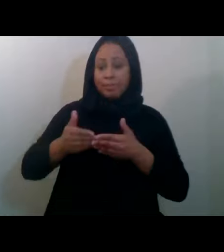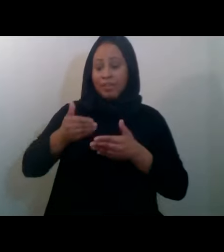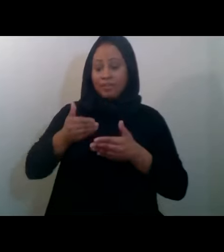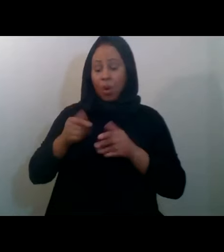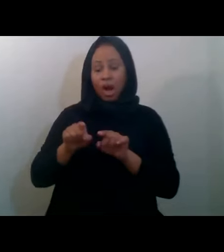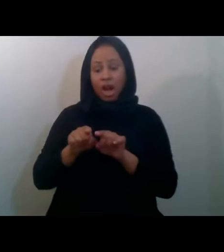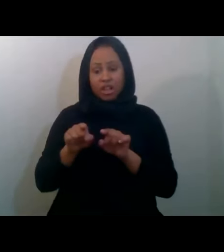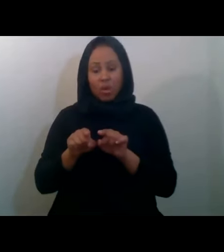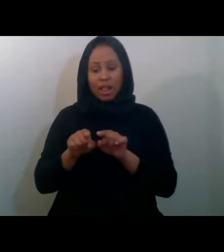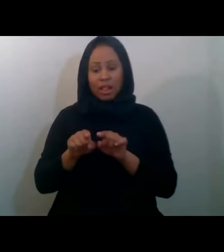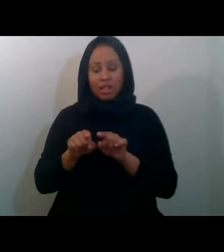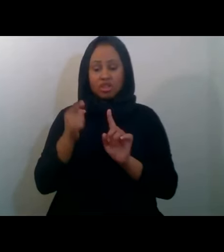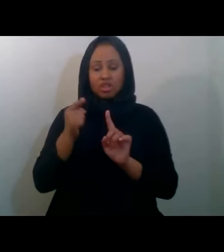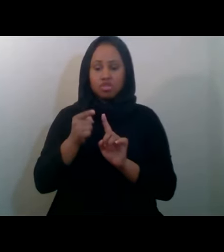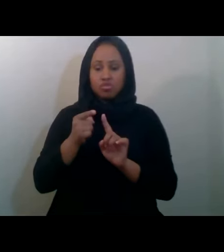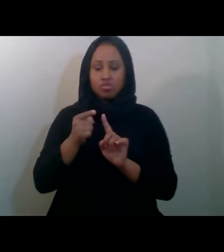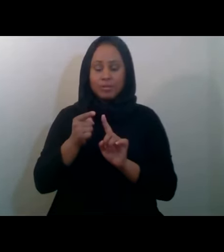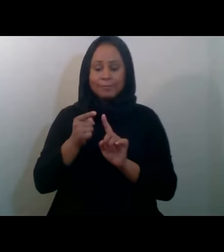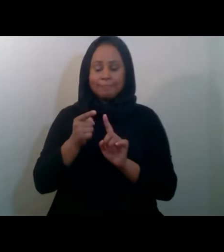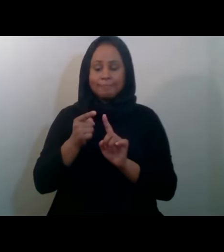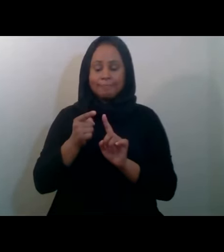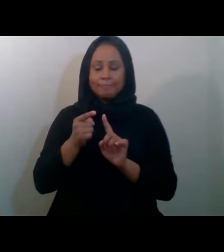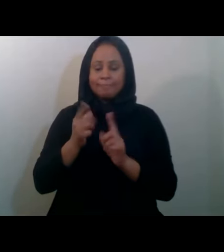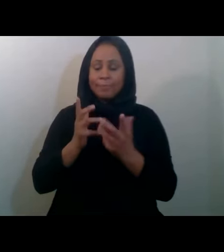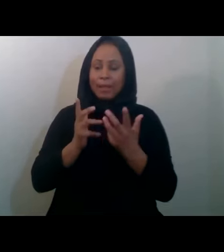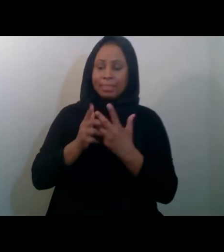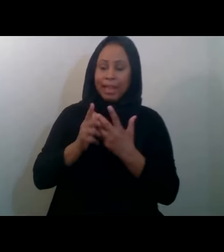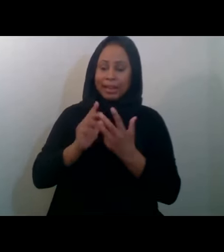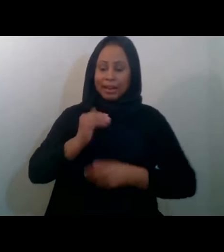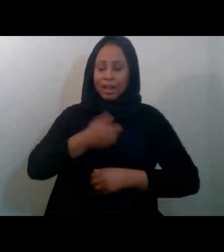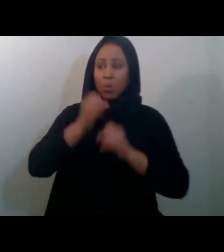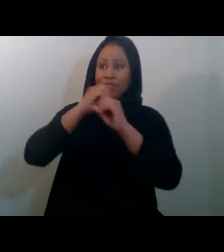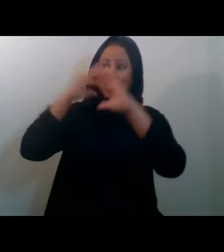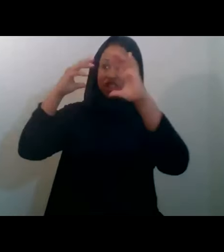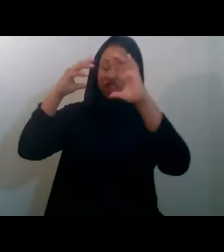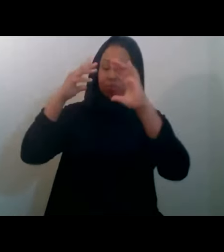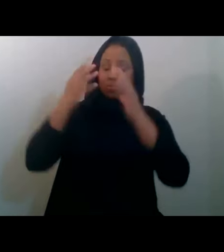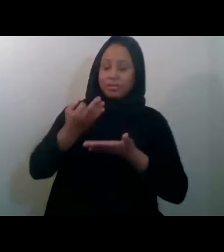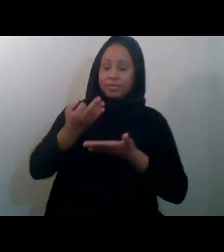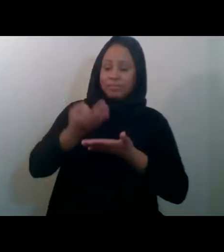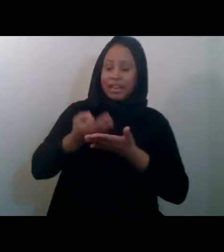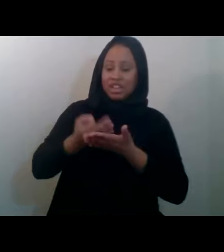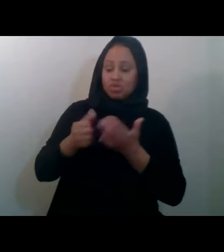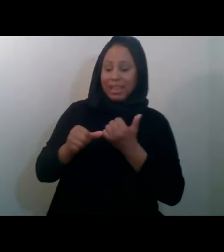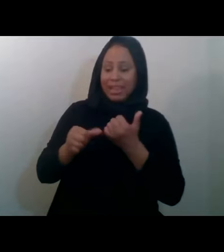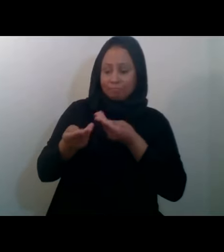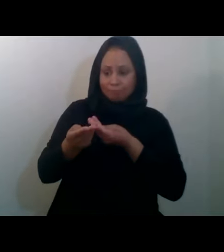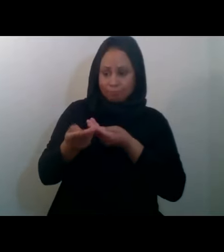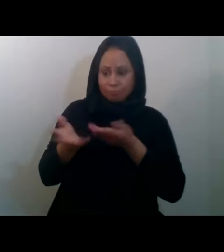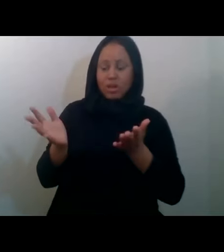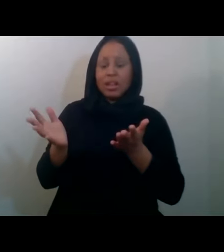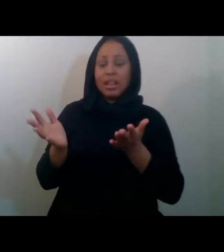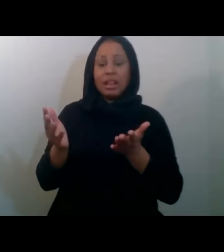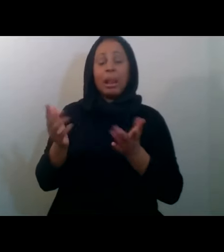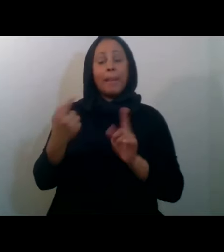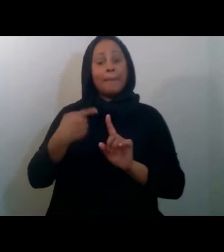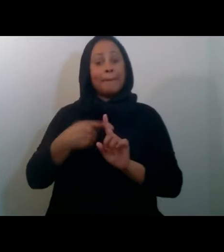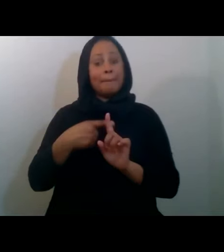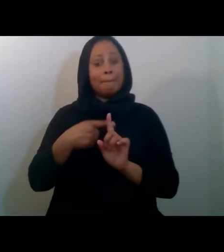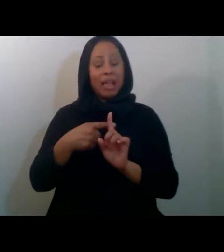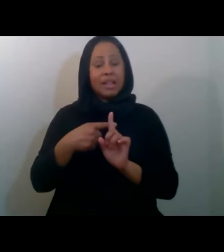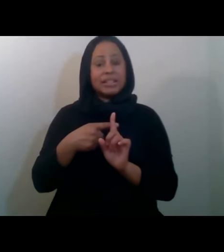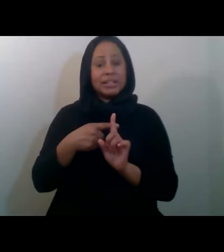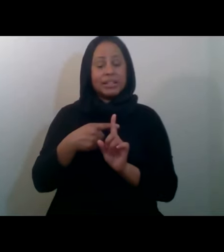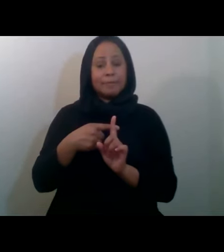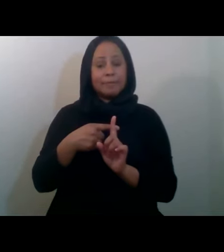vision with not just providing financial aid for our recipients. It's more of putting them on a trajectory